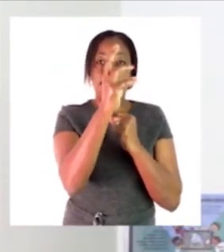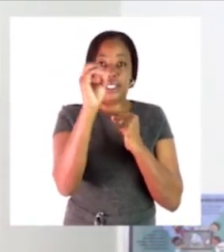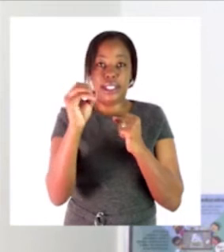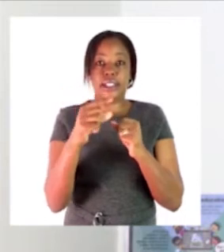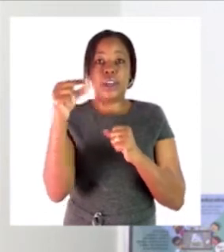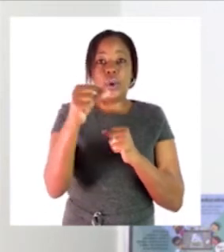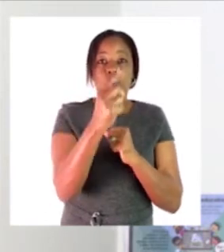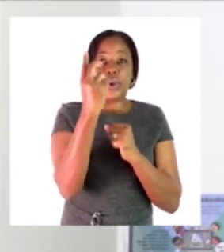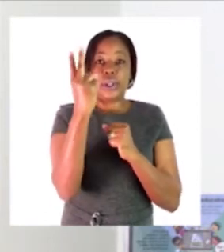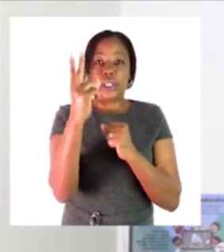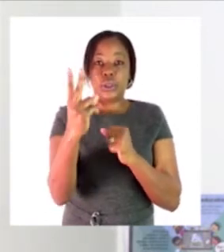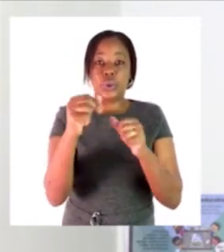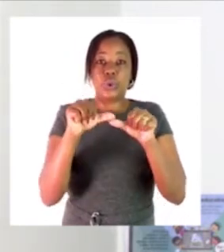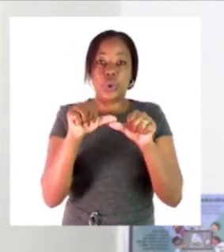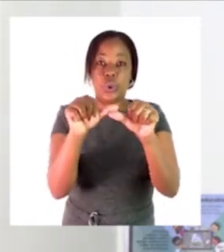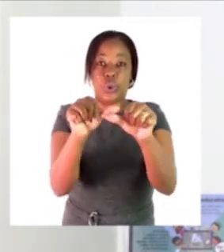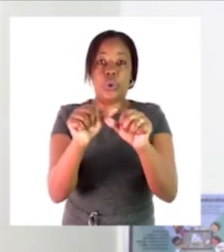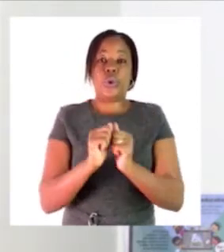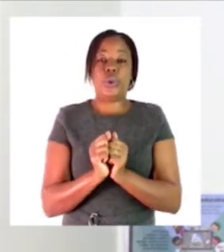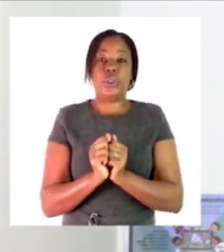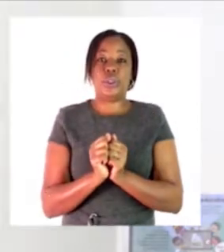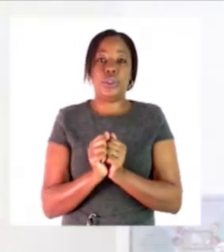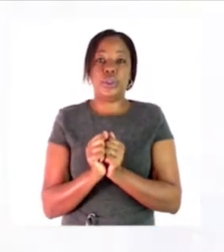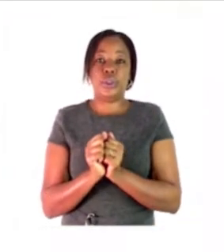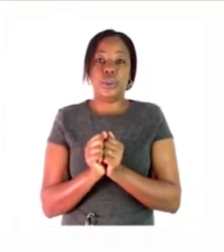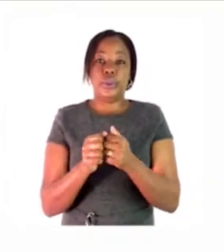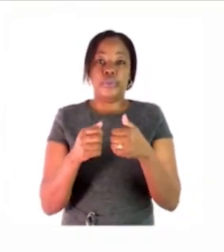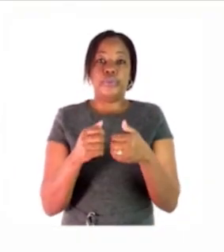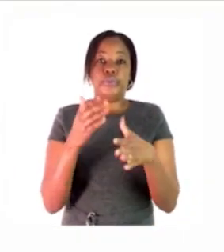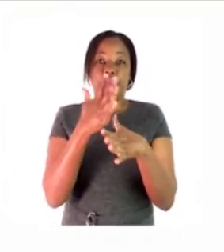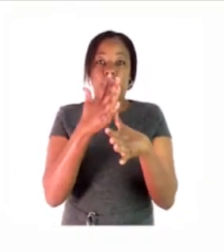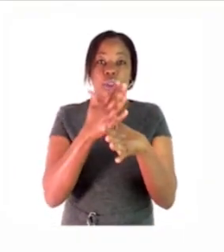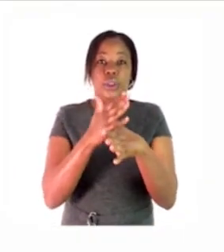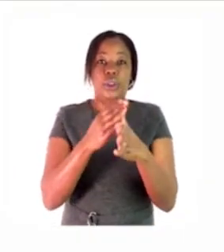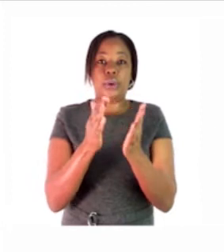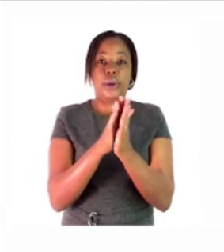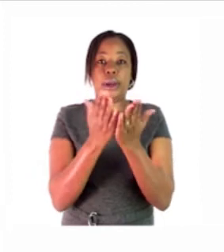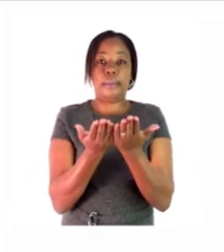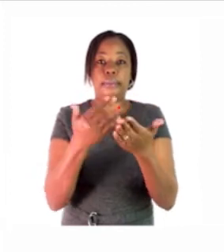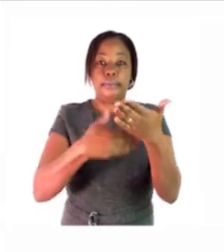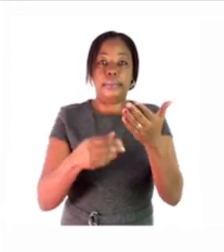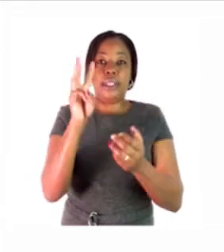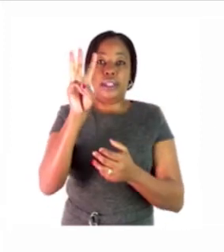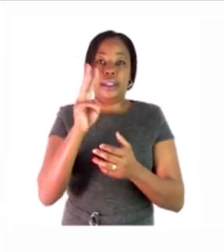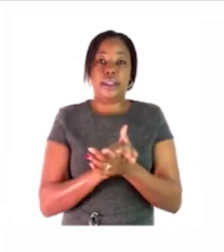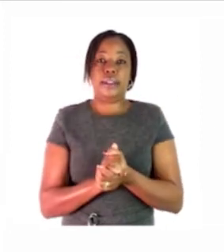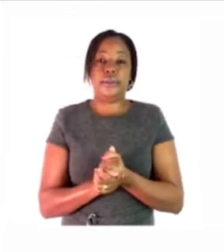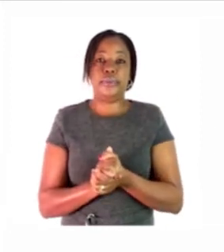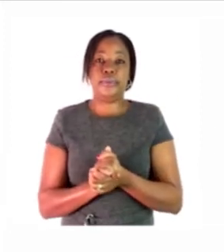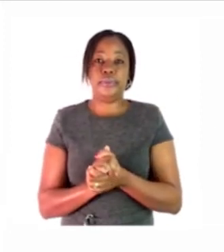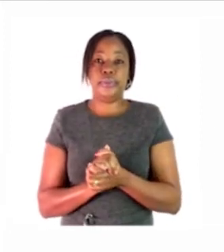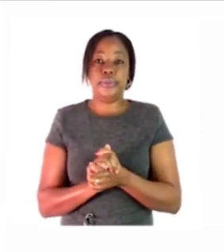on page three finish up all the counting by filling in all the numbers let's go to the next